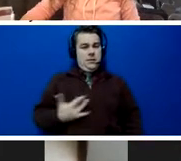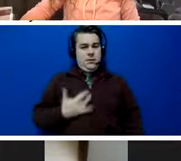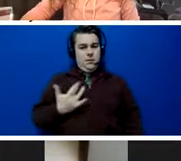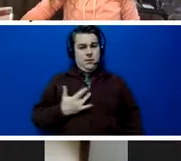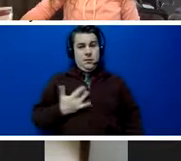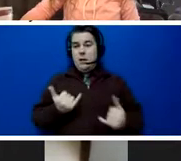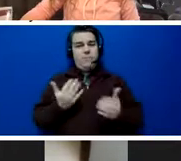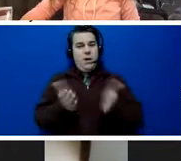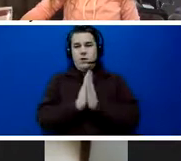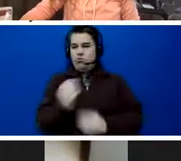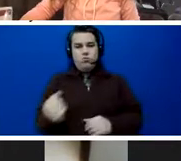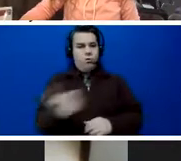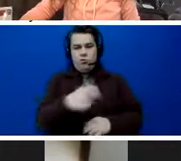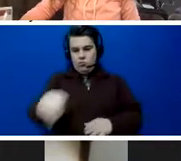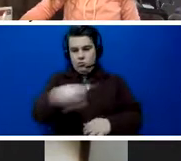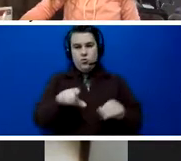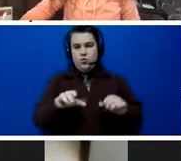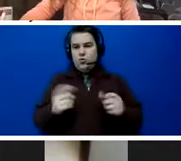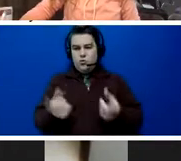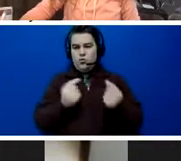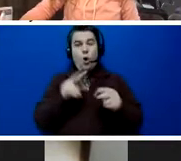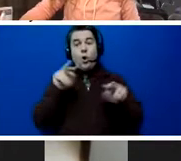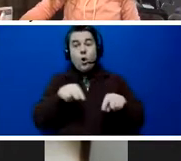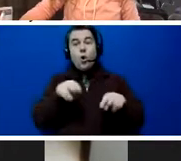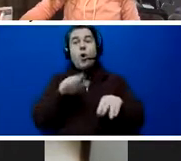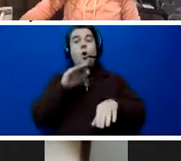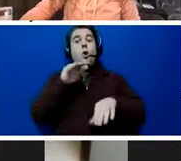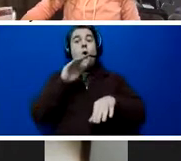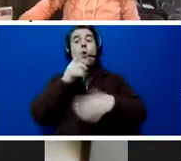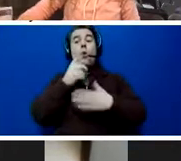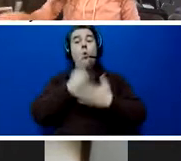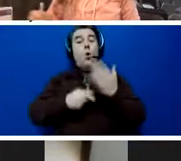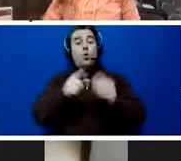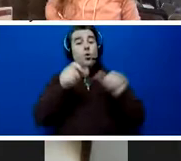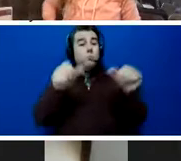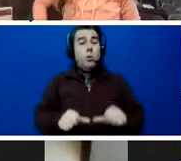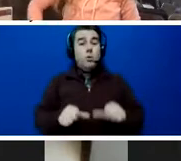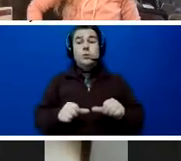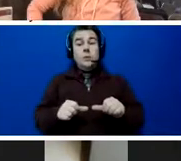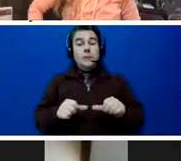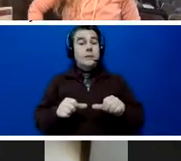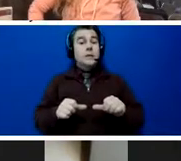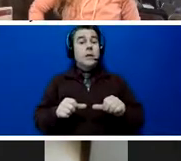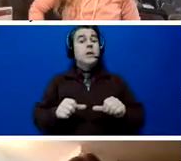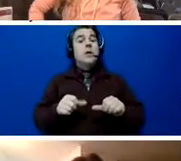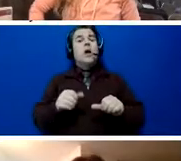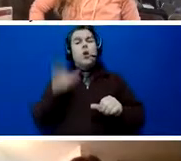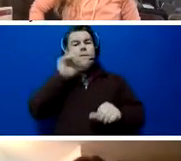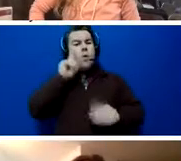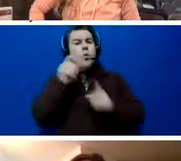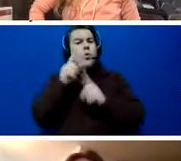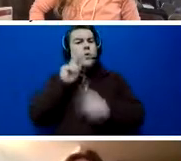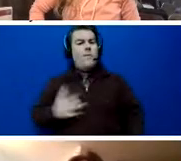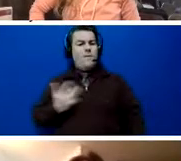do is look at what you posted and look for feeling words, right? So for example, a really great